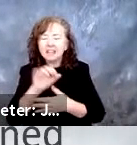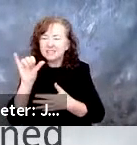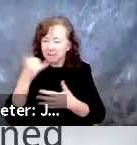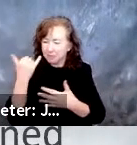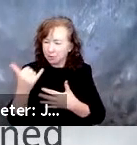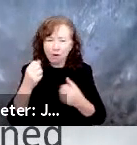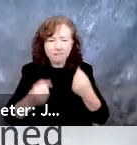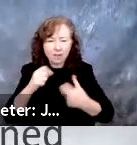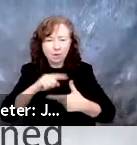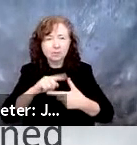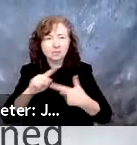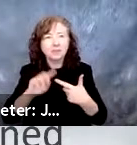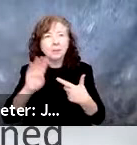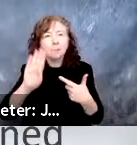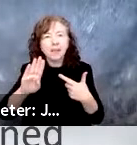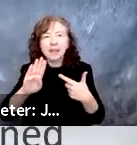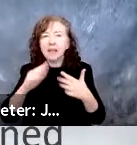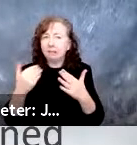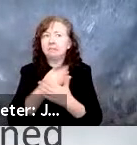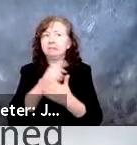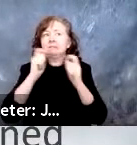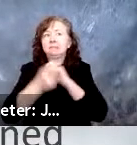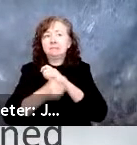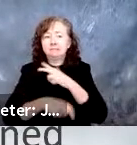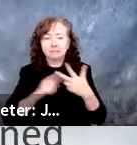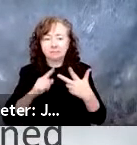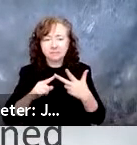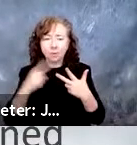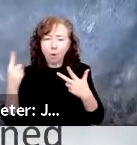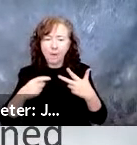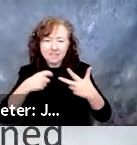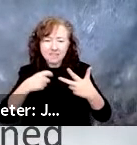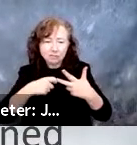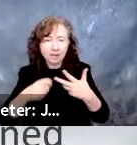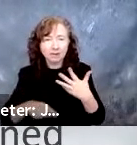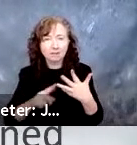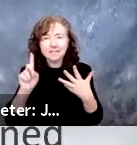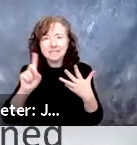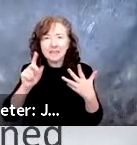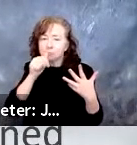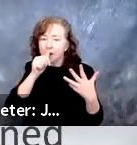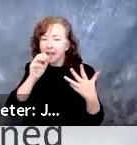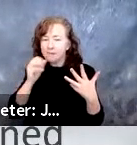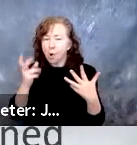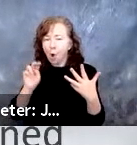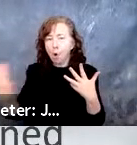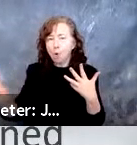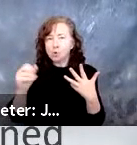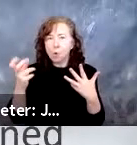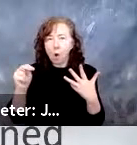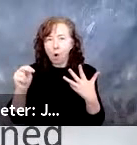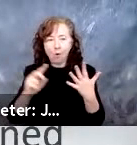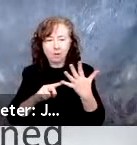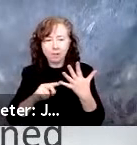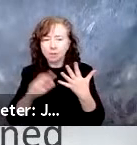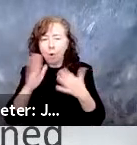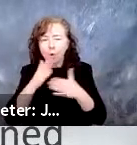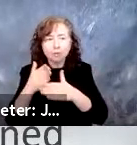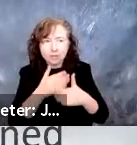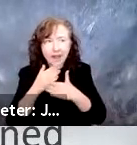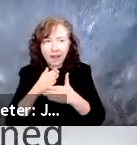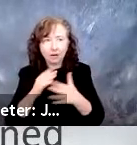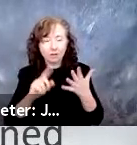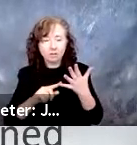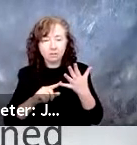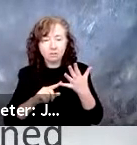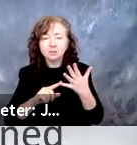transportation solutions. C, they're electric. D, privately owned. E, are they shared. F, are they multi